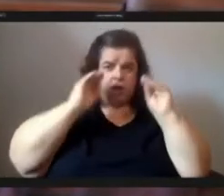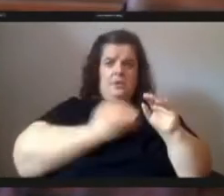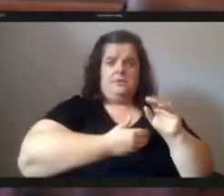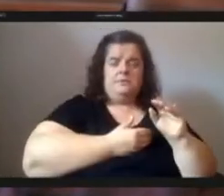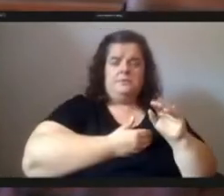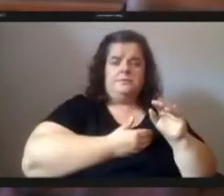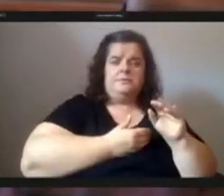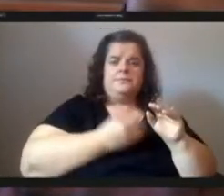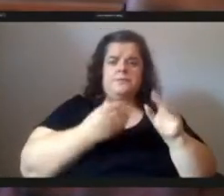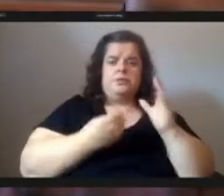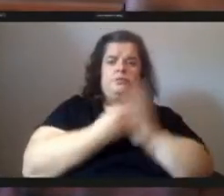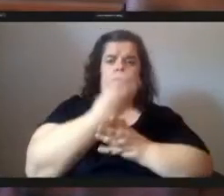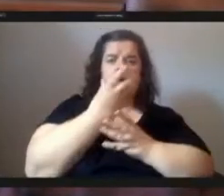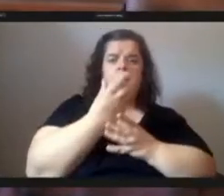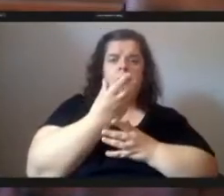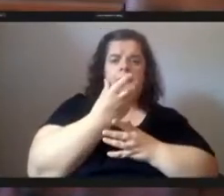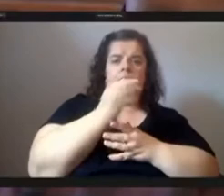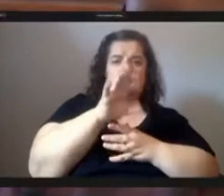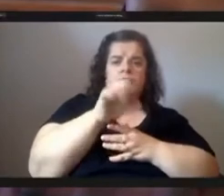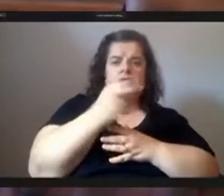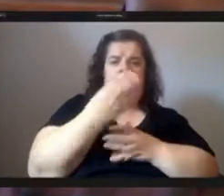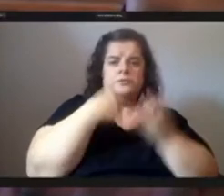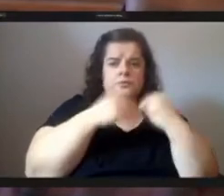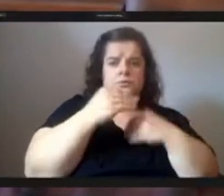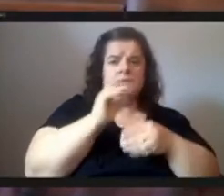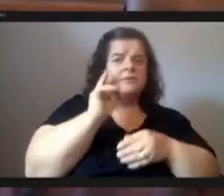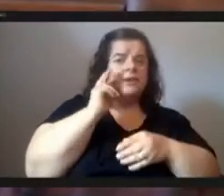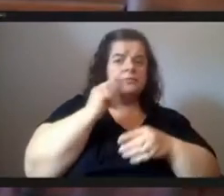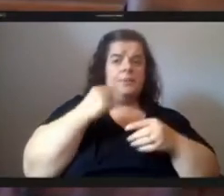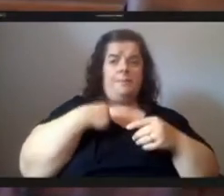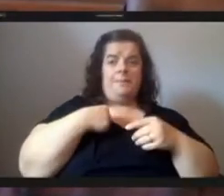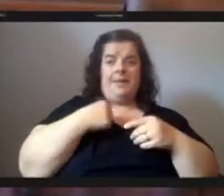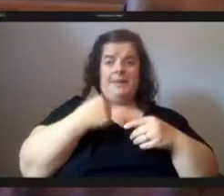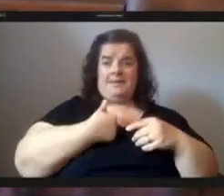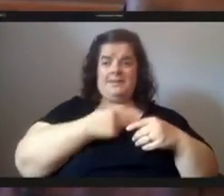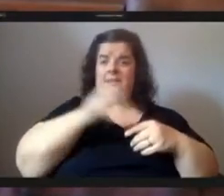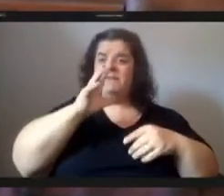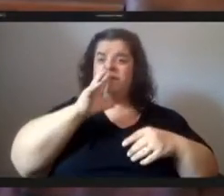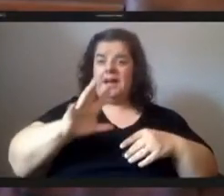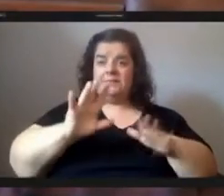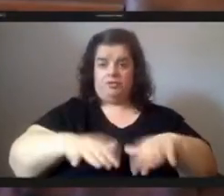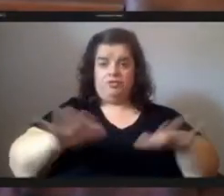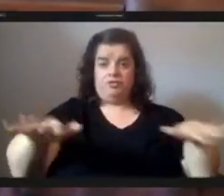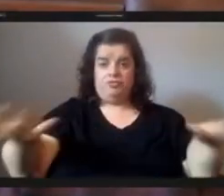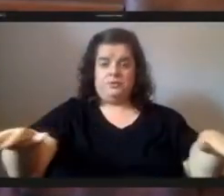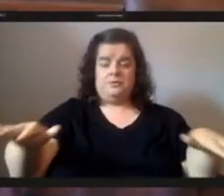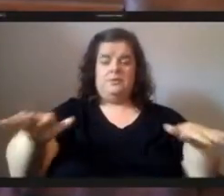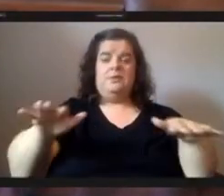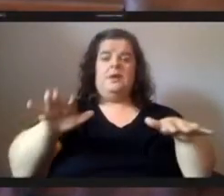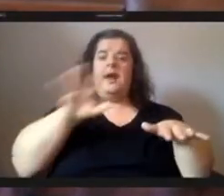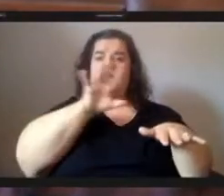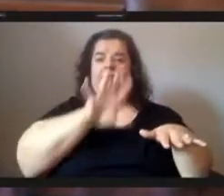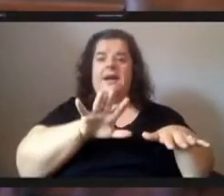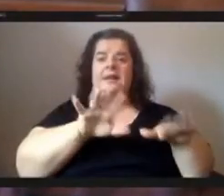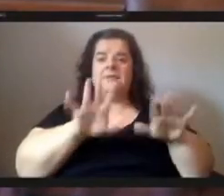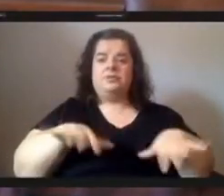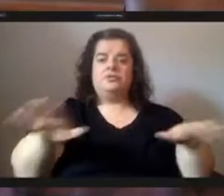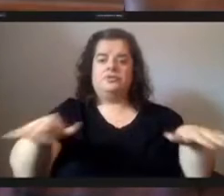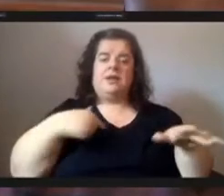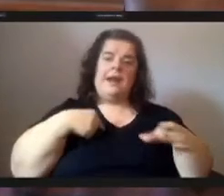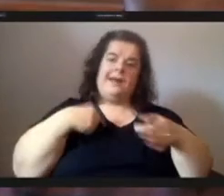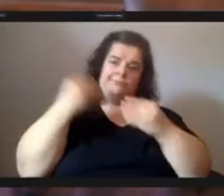fresh fruits and vegetables as a mother of five this is something i've passed along to my down to my own children as well